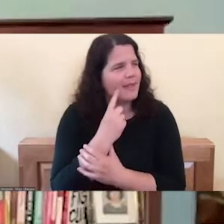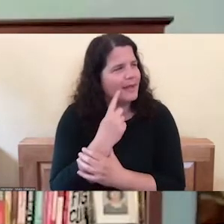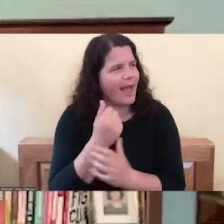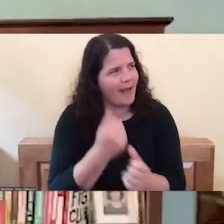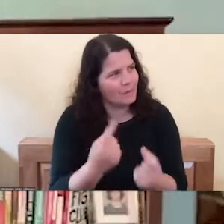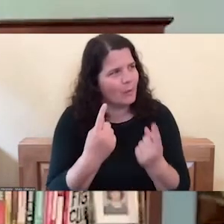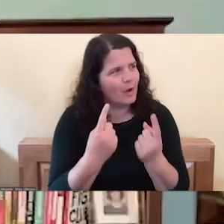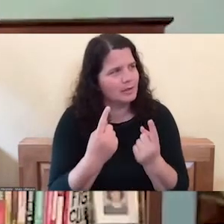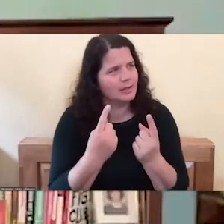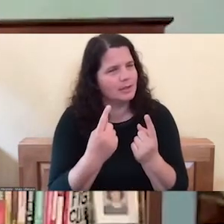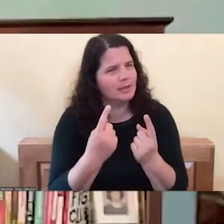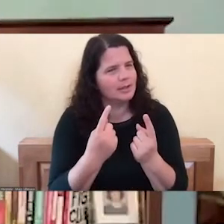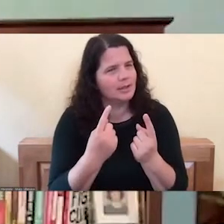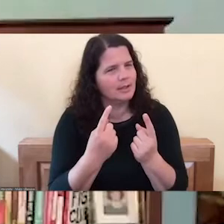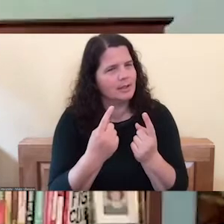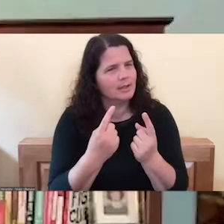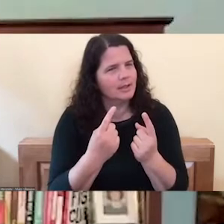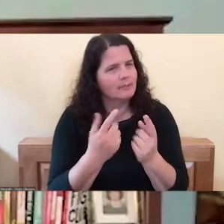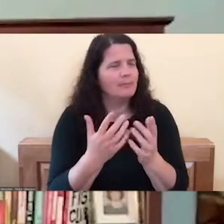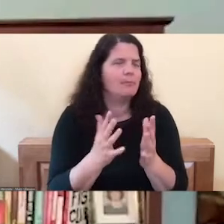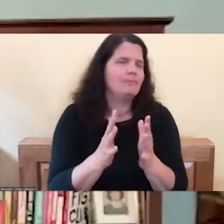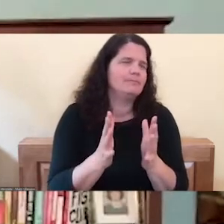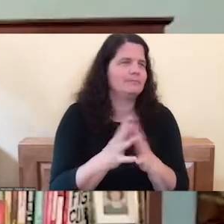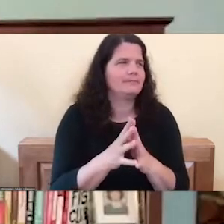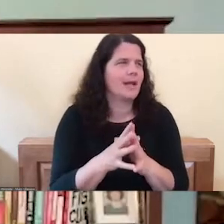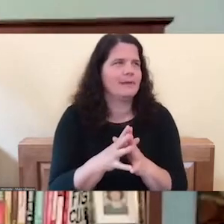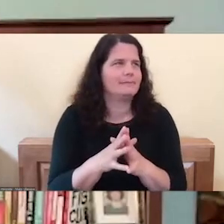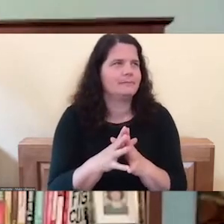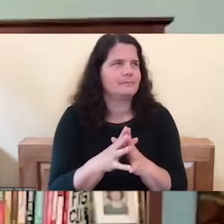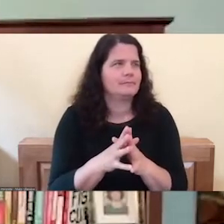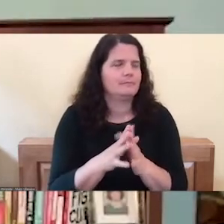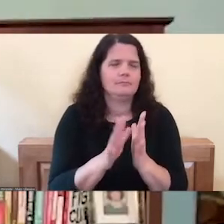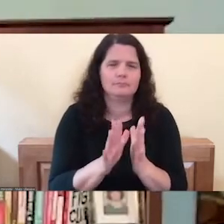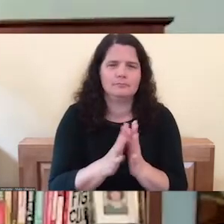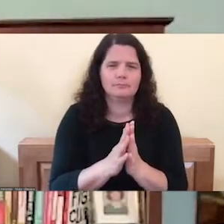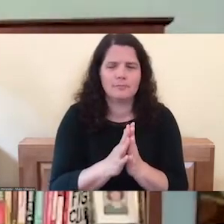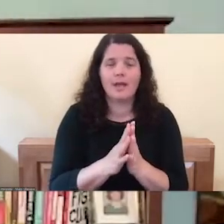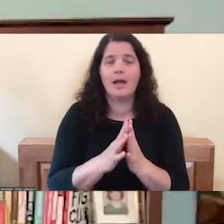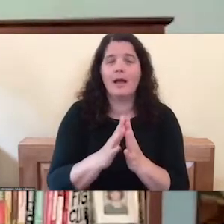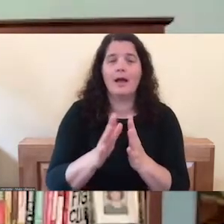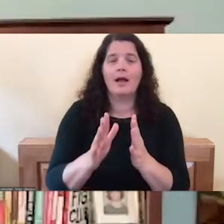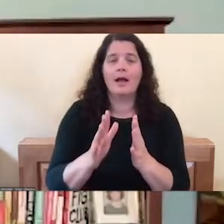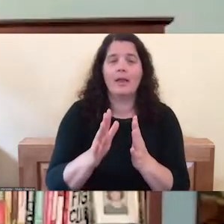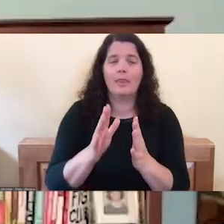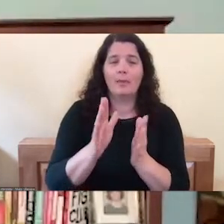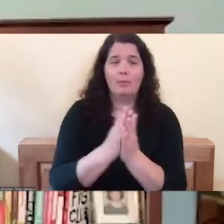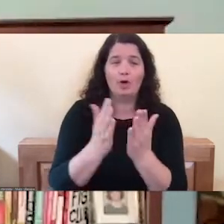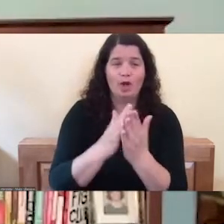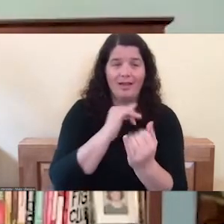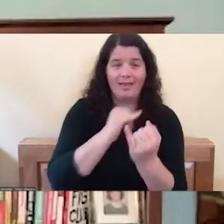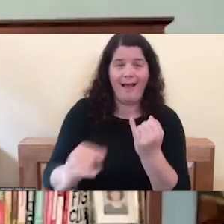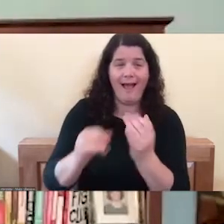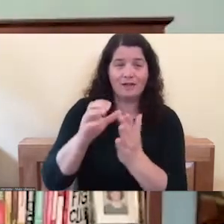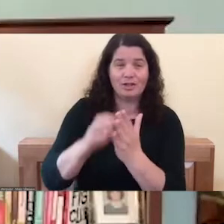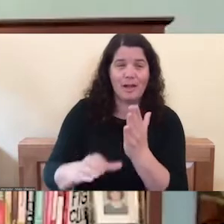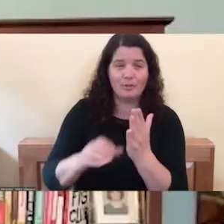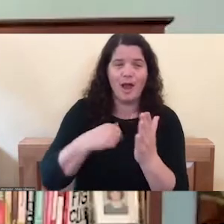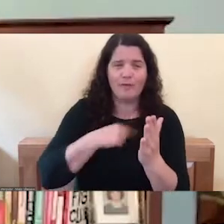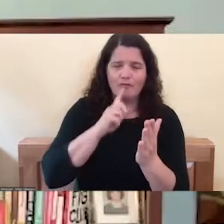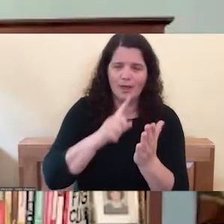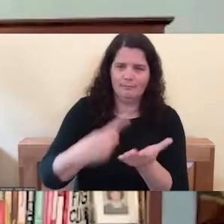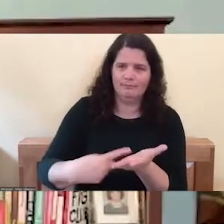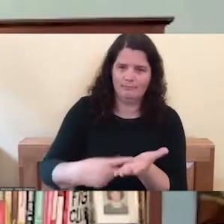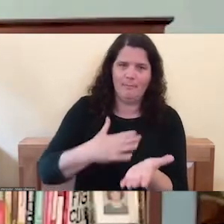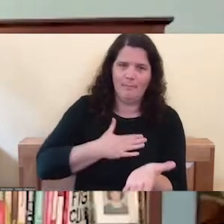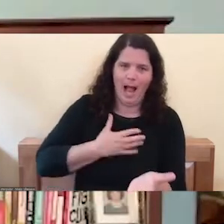but of course, so, so my, when I talk about the last chapter in my book, I really go into my own journey with this very